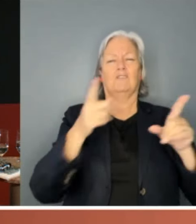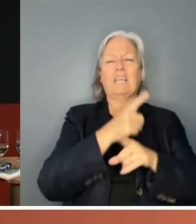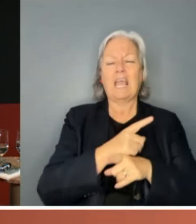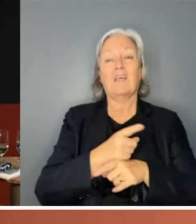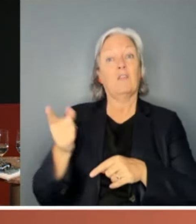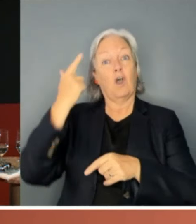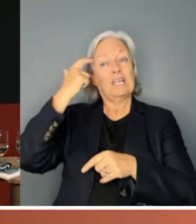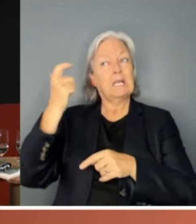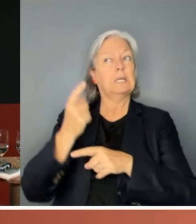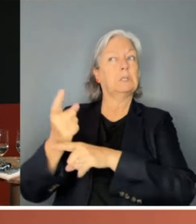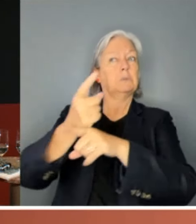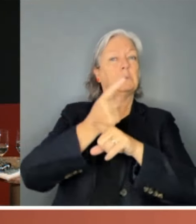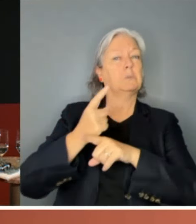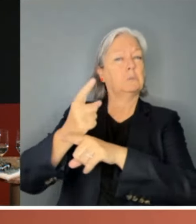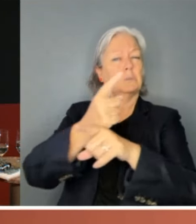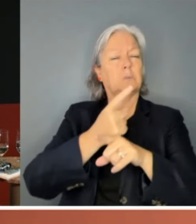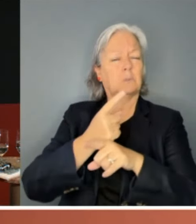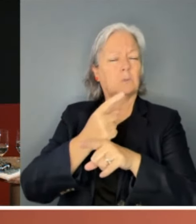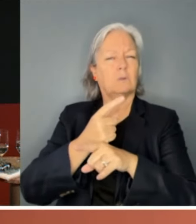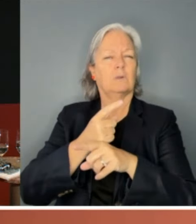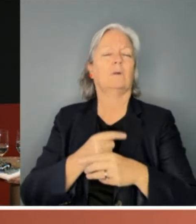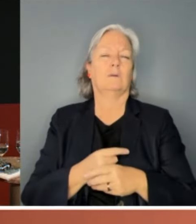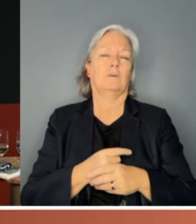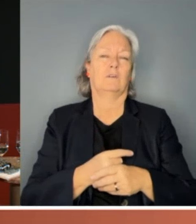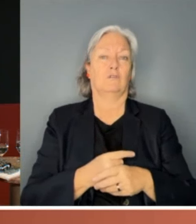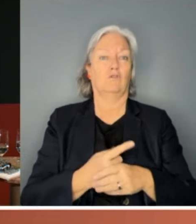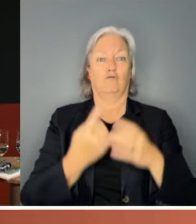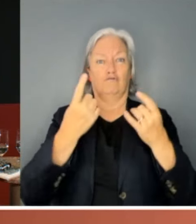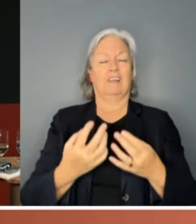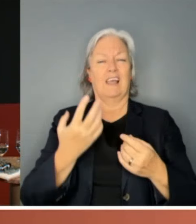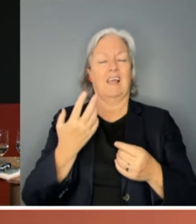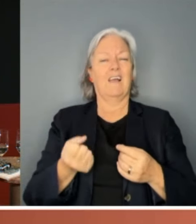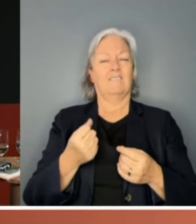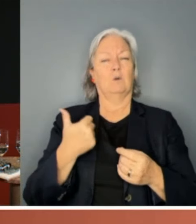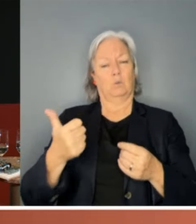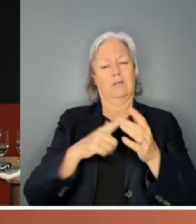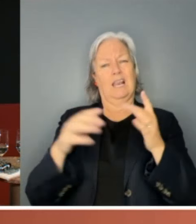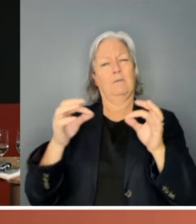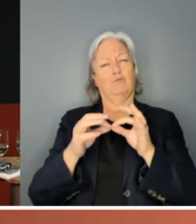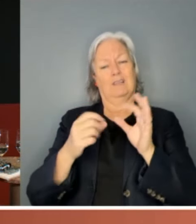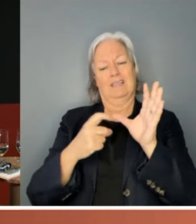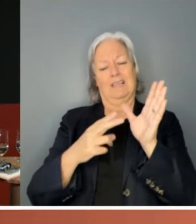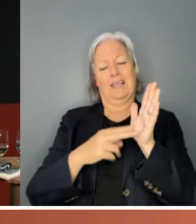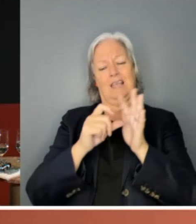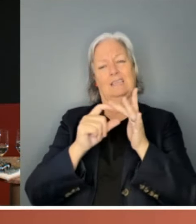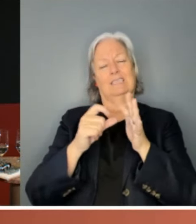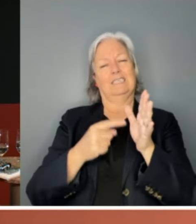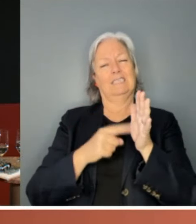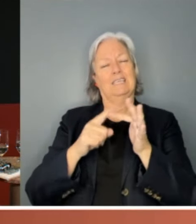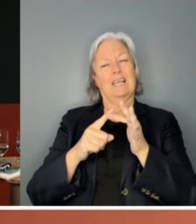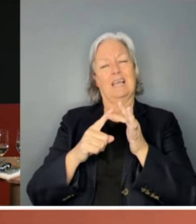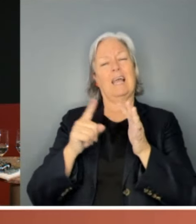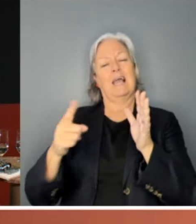There is already a very, very good endorsed Liberal candidate in that seat, and her name is Amelia Hamer.